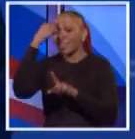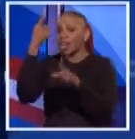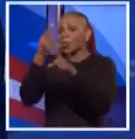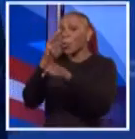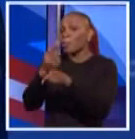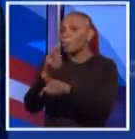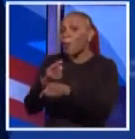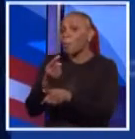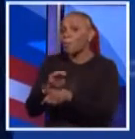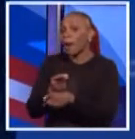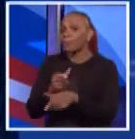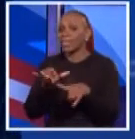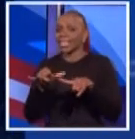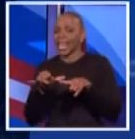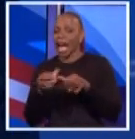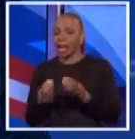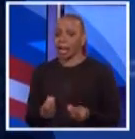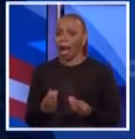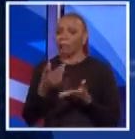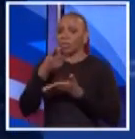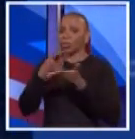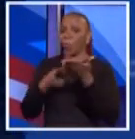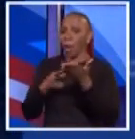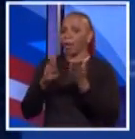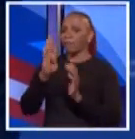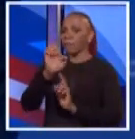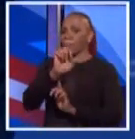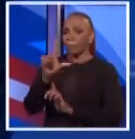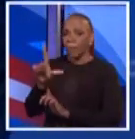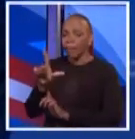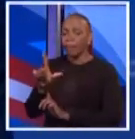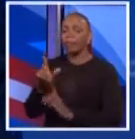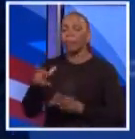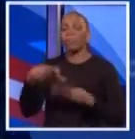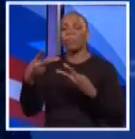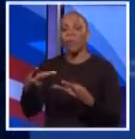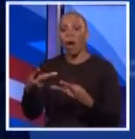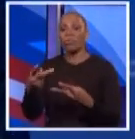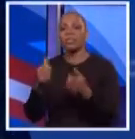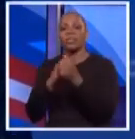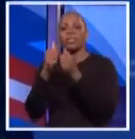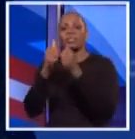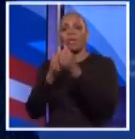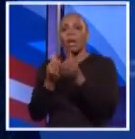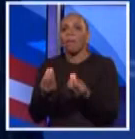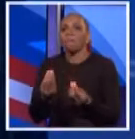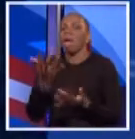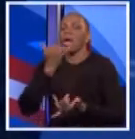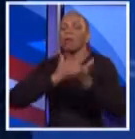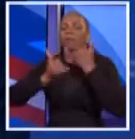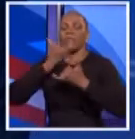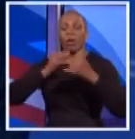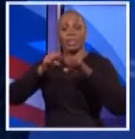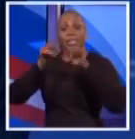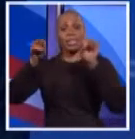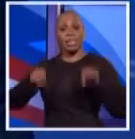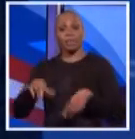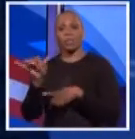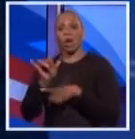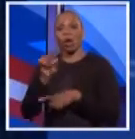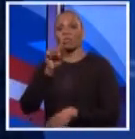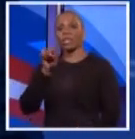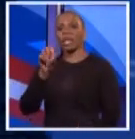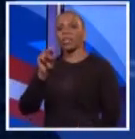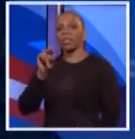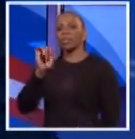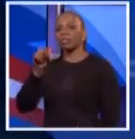of the size and scale of the buildings that will be proposed in the context of the infrastructure that is needed. Many, many flaws in that system and in that zoning decision.